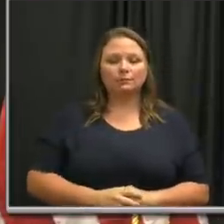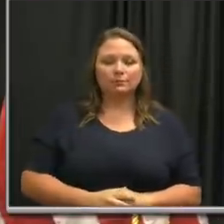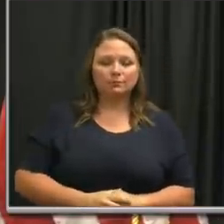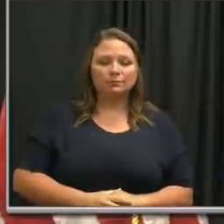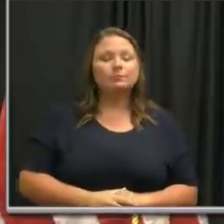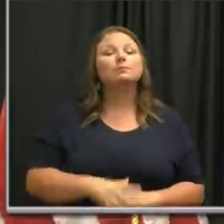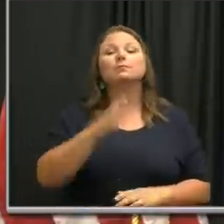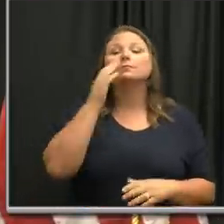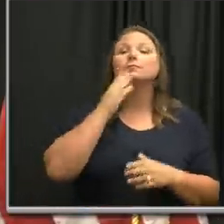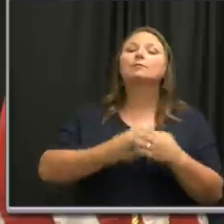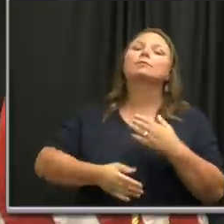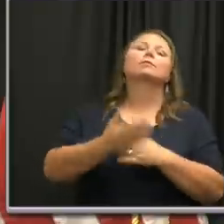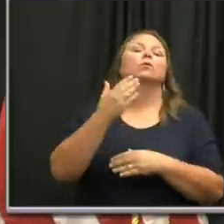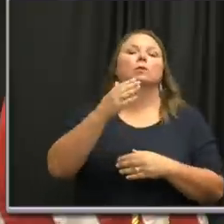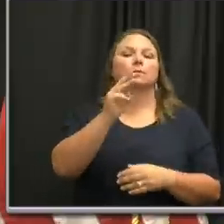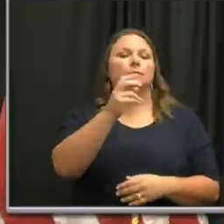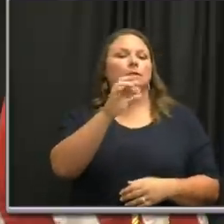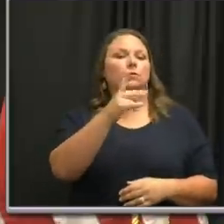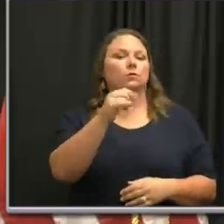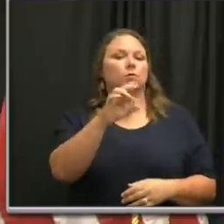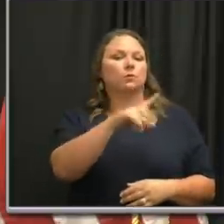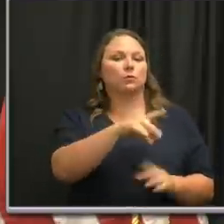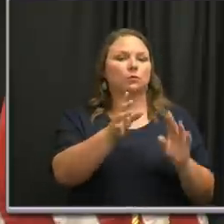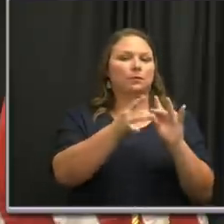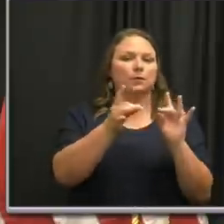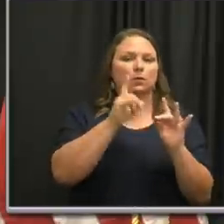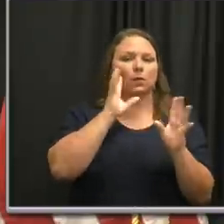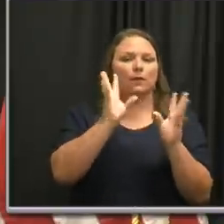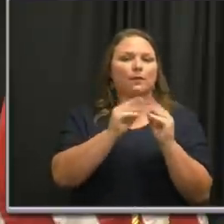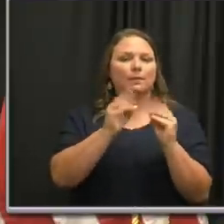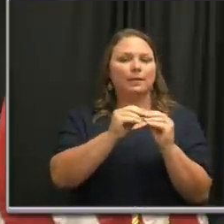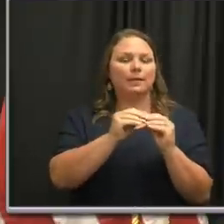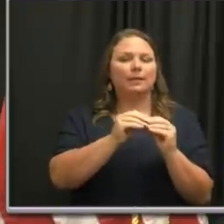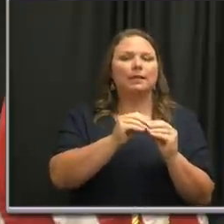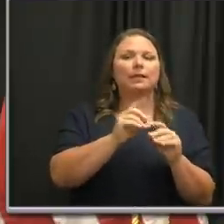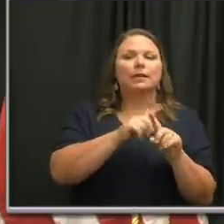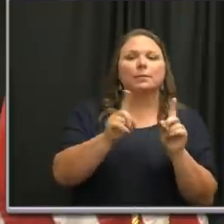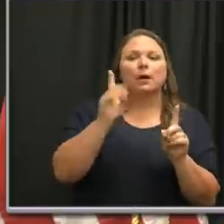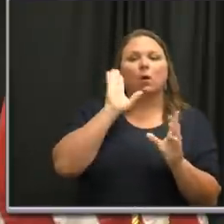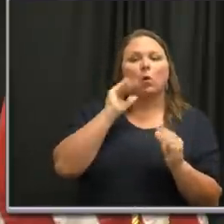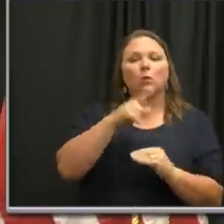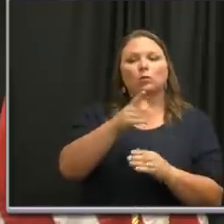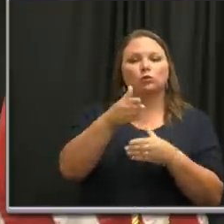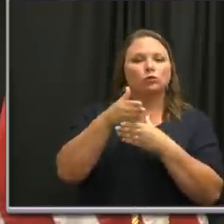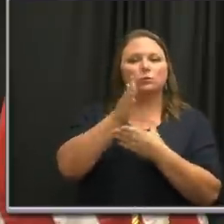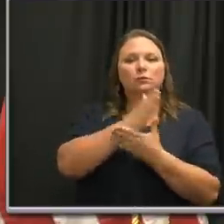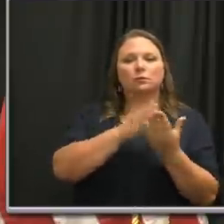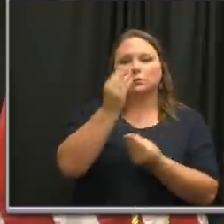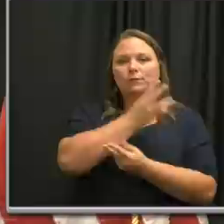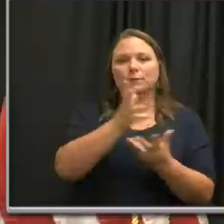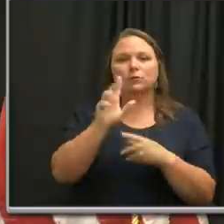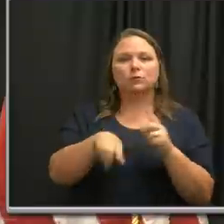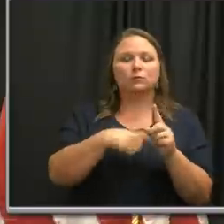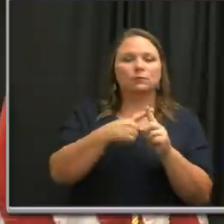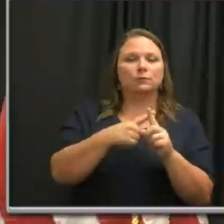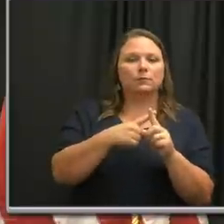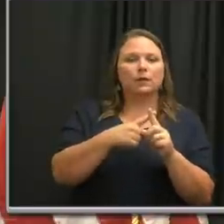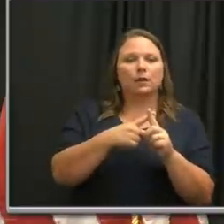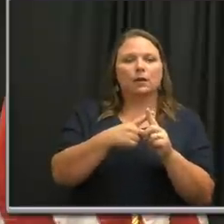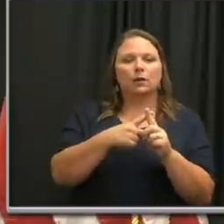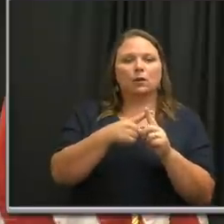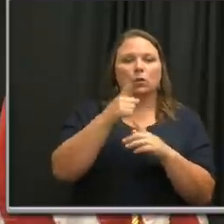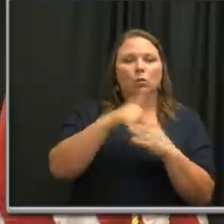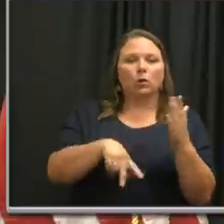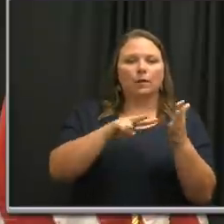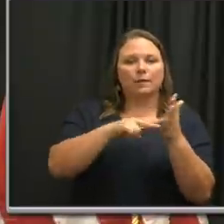Good morning. mayor Cooper, you mentioned there is going to be a committee meeting, but I was hoping you could share some information about, you know, what this means